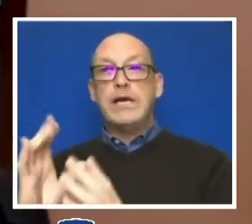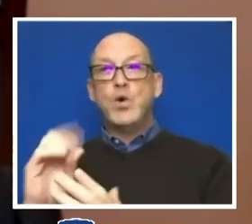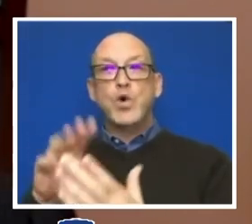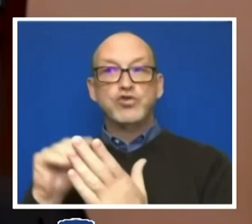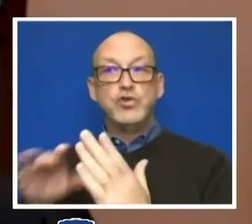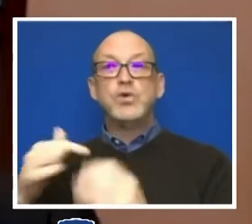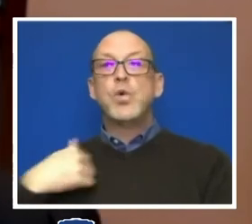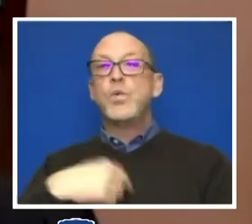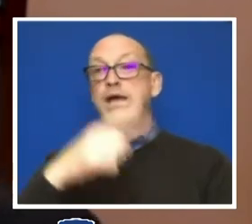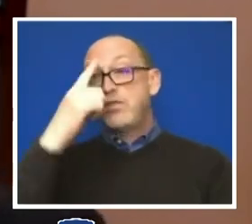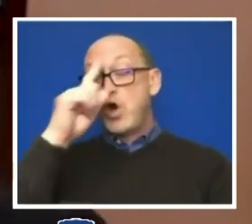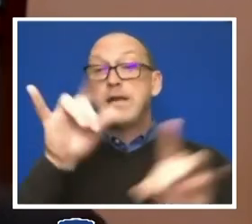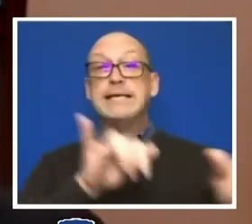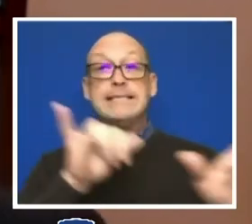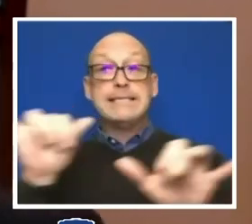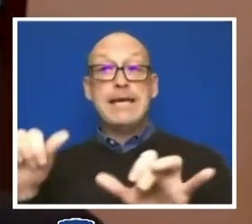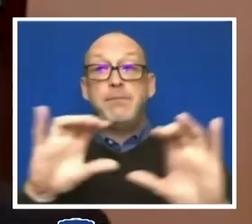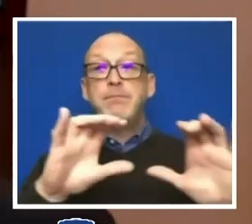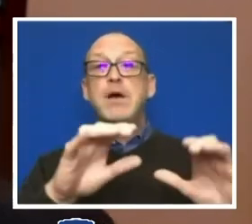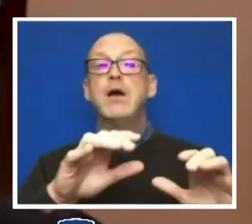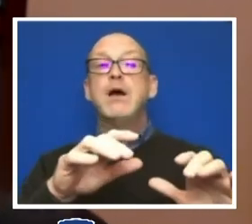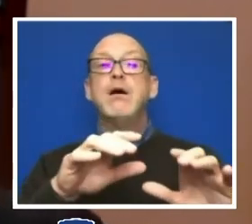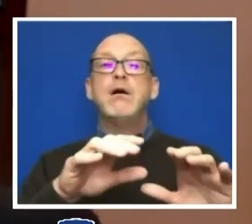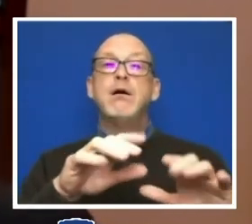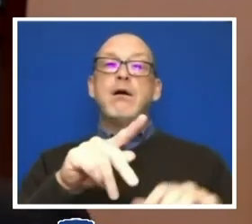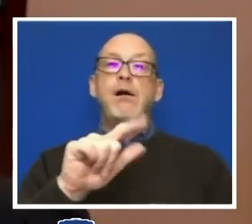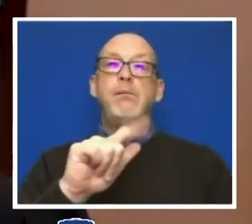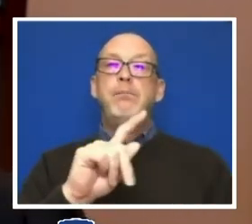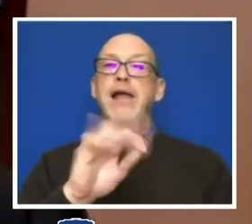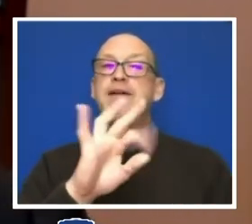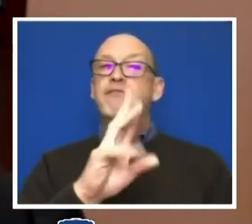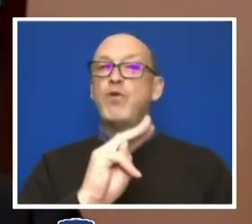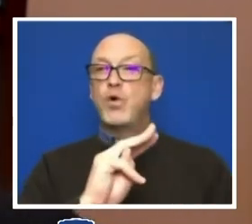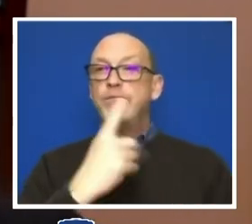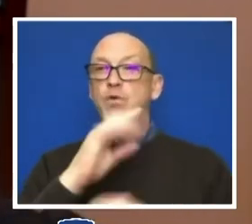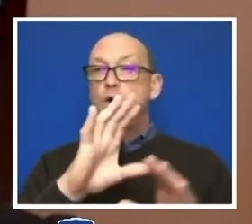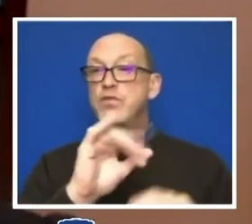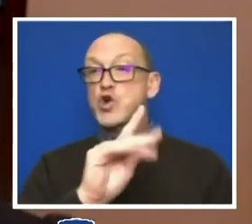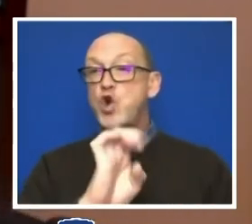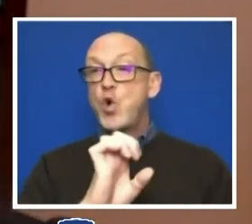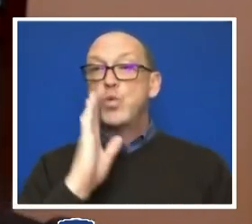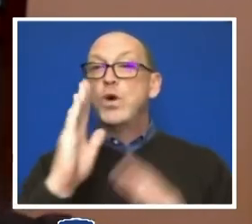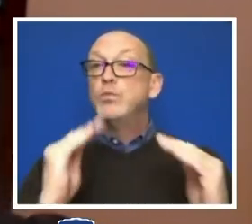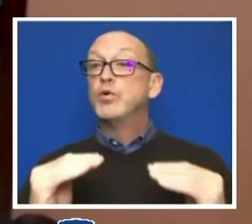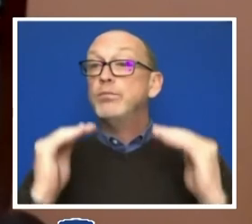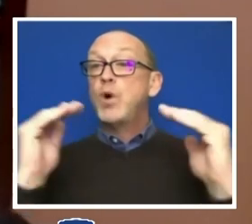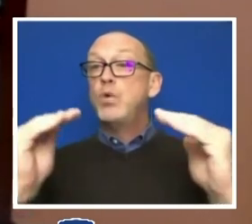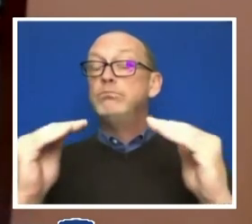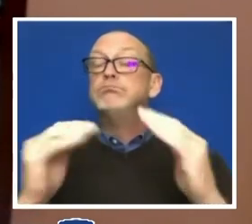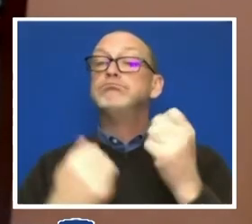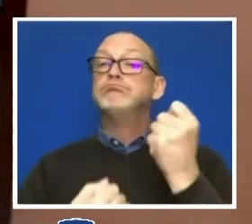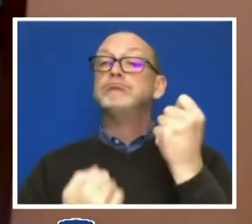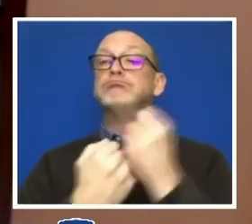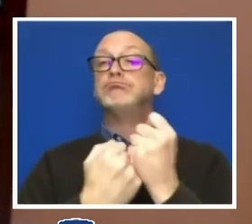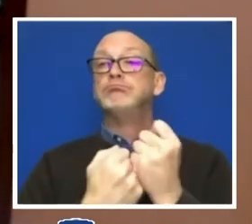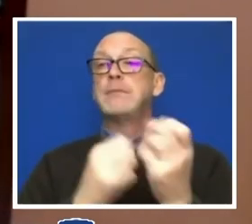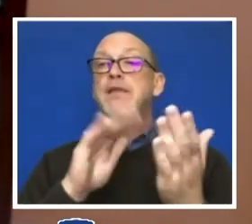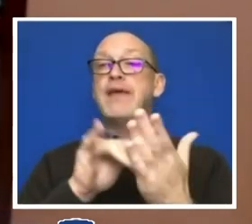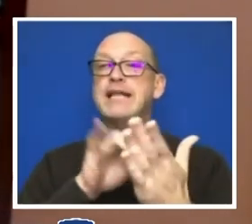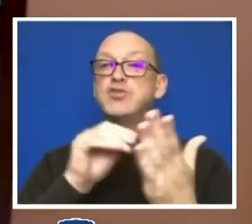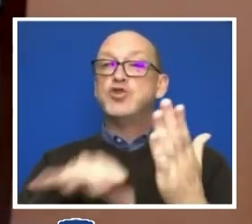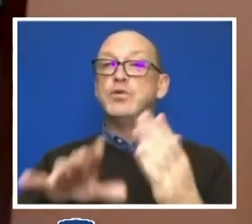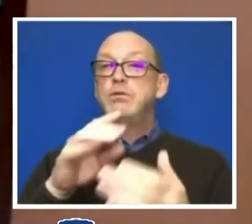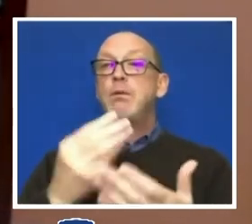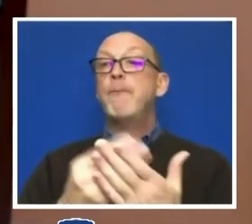a similar platform for the code would promote and advance that student buy in.